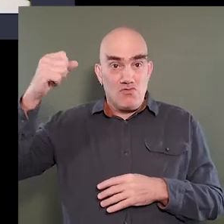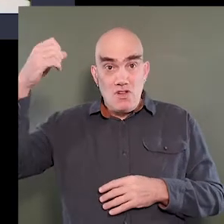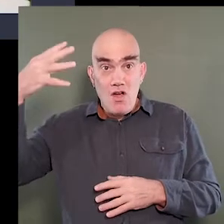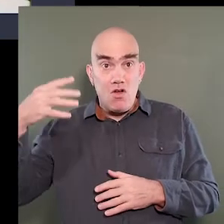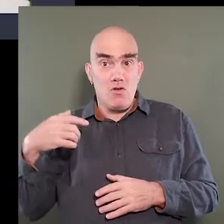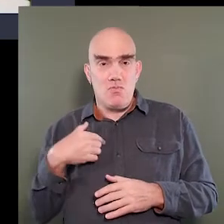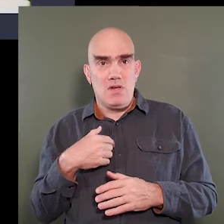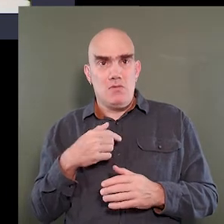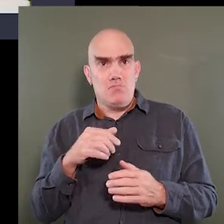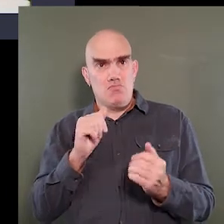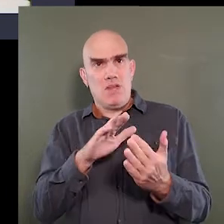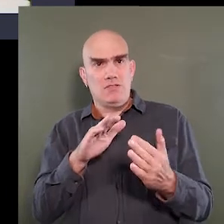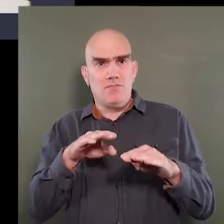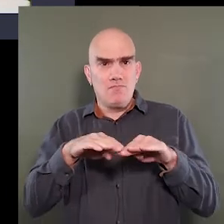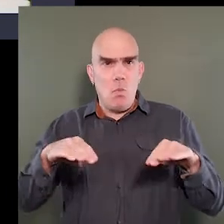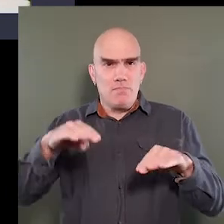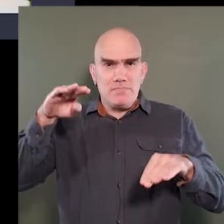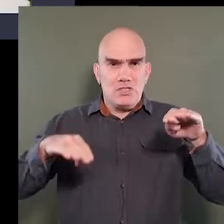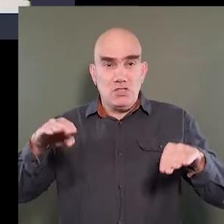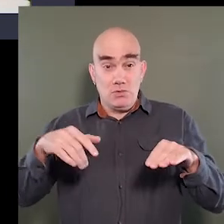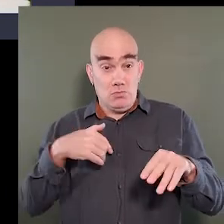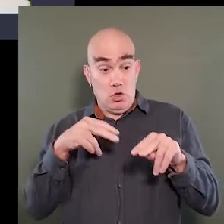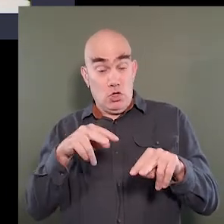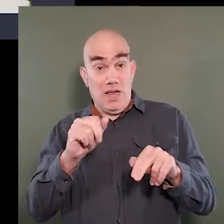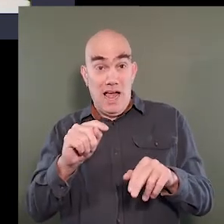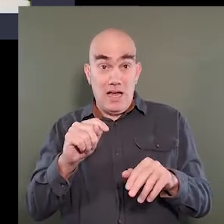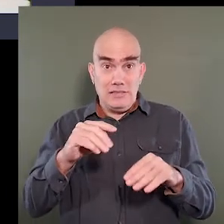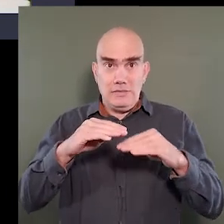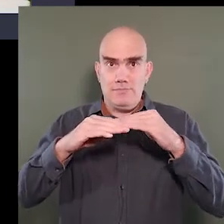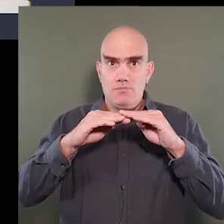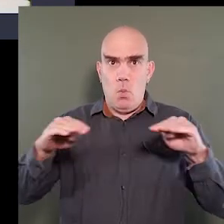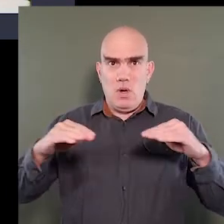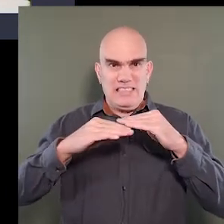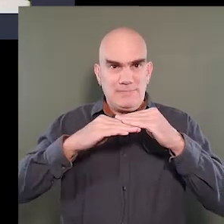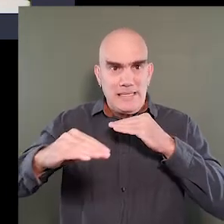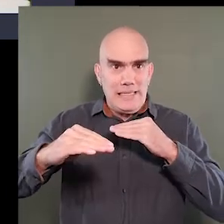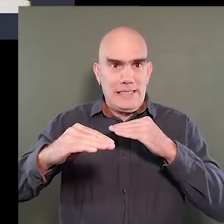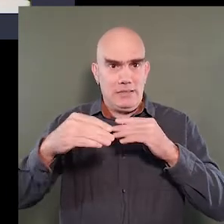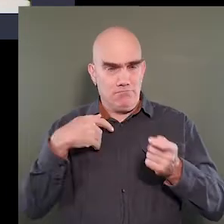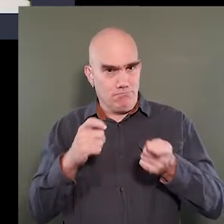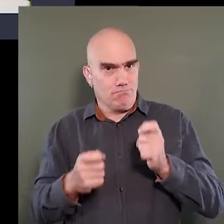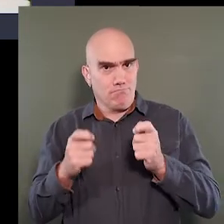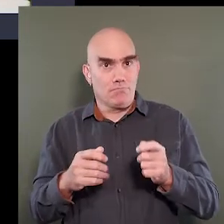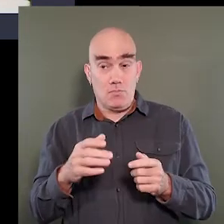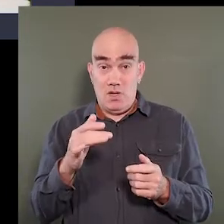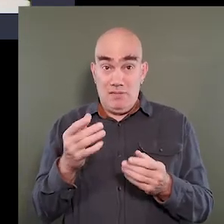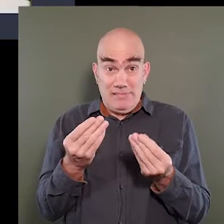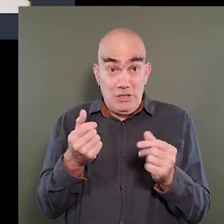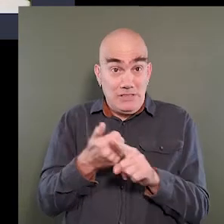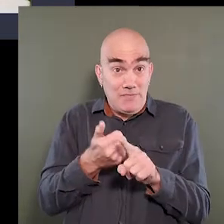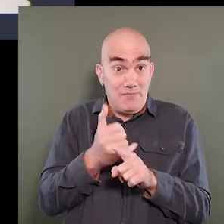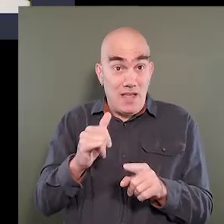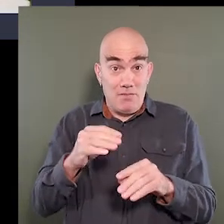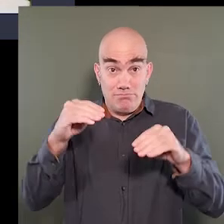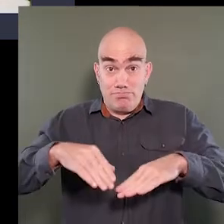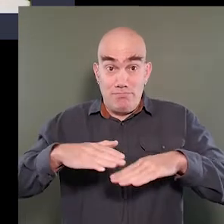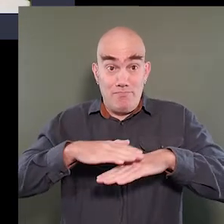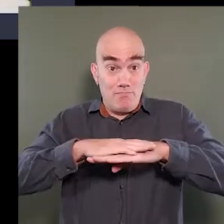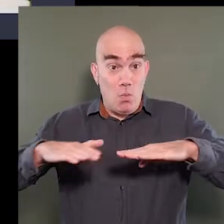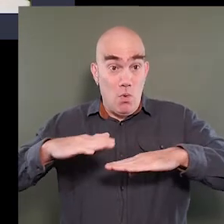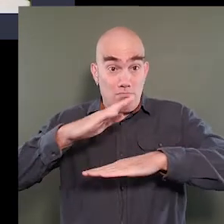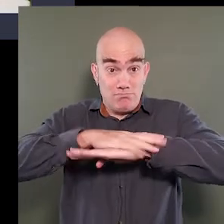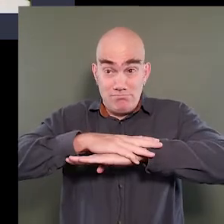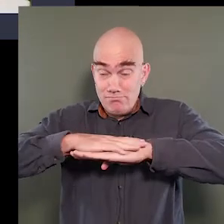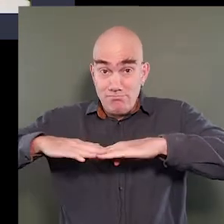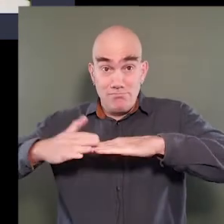adjust the floor pitch, we adjust the stability of the floor and even the material that goes down on the floor. Of course,